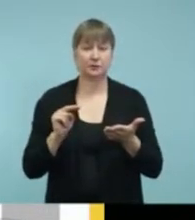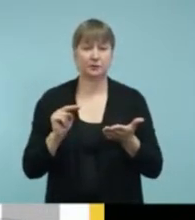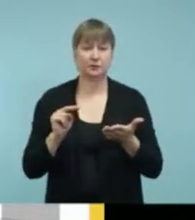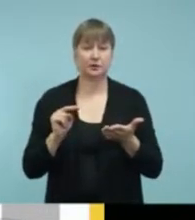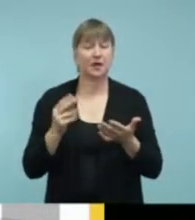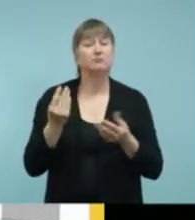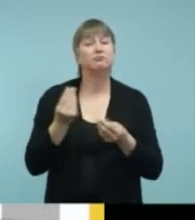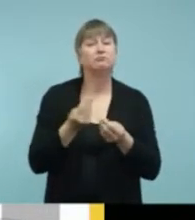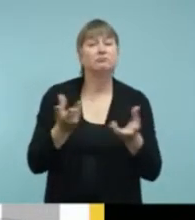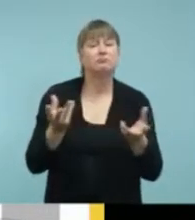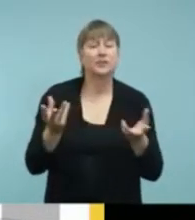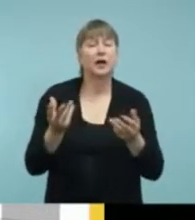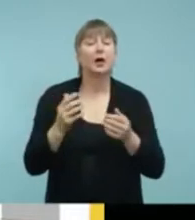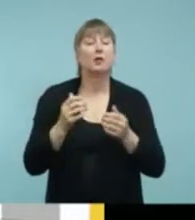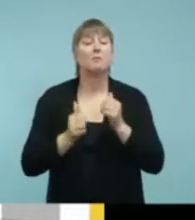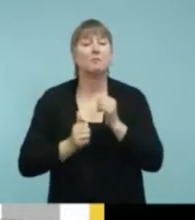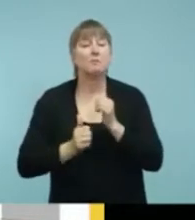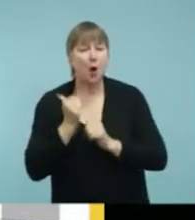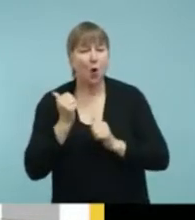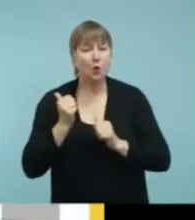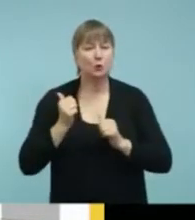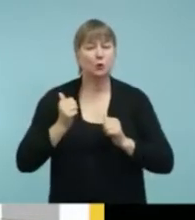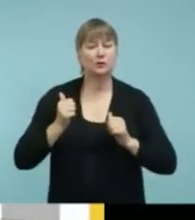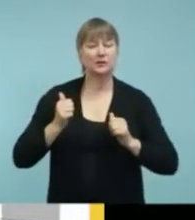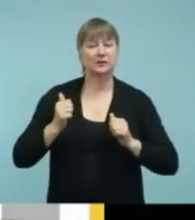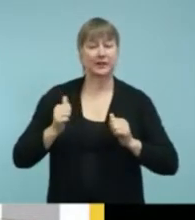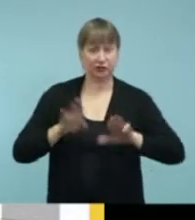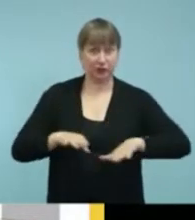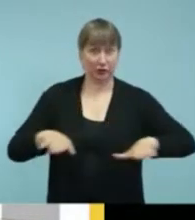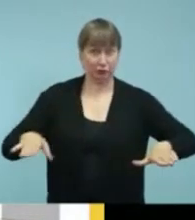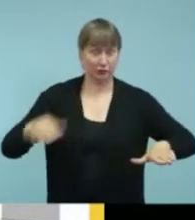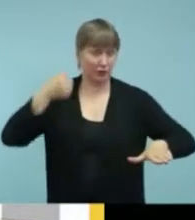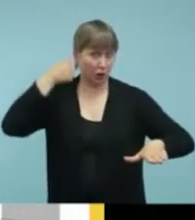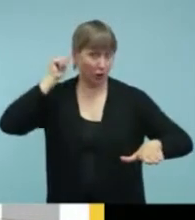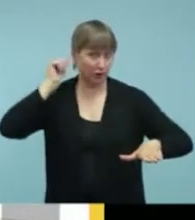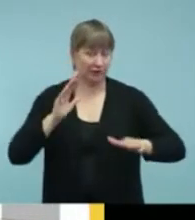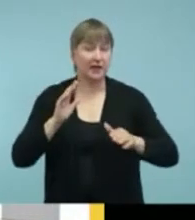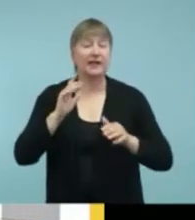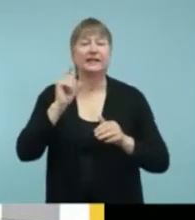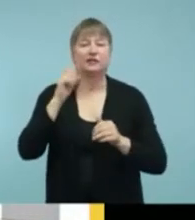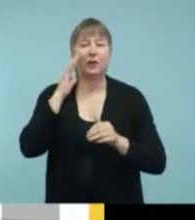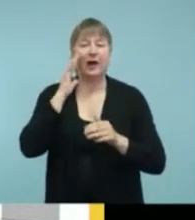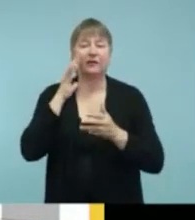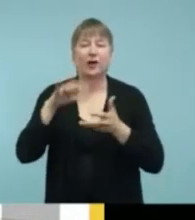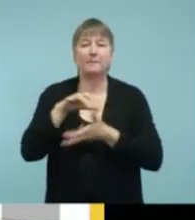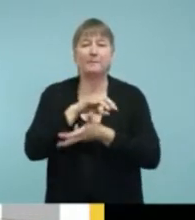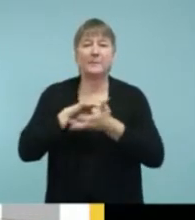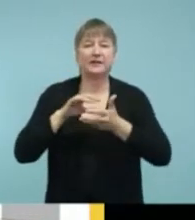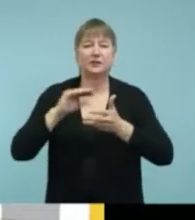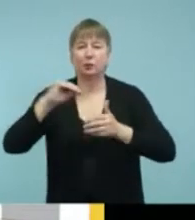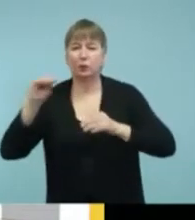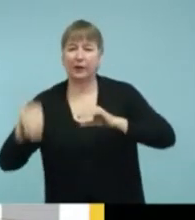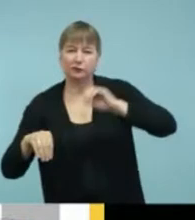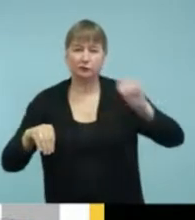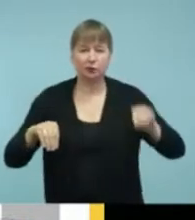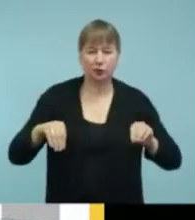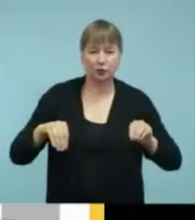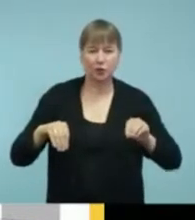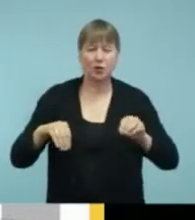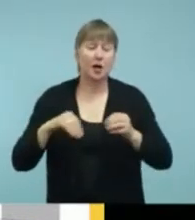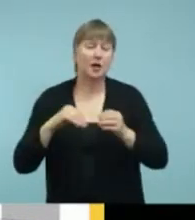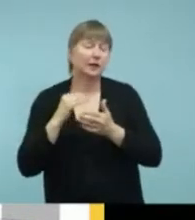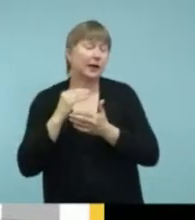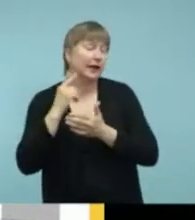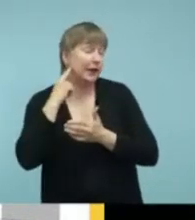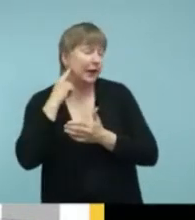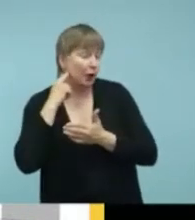pediatric audiologists will remember to have a mixing ratio where they can hear part through the telecoil